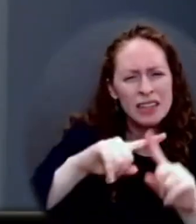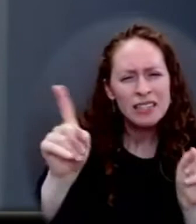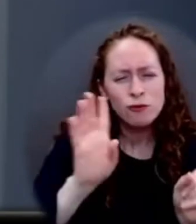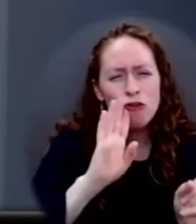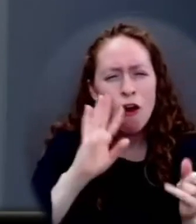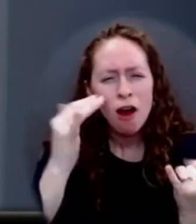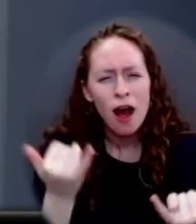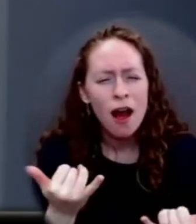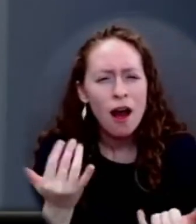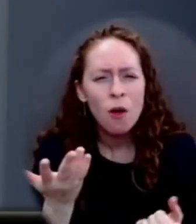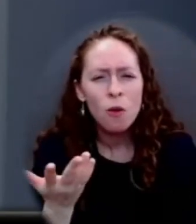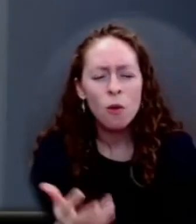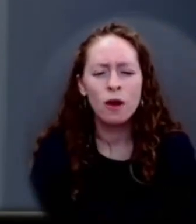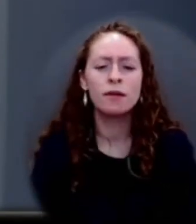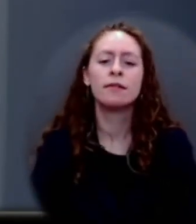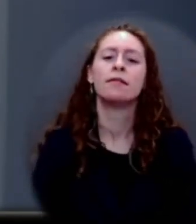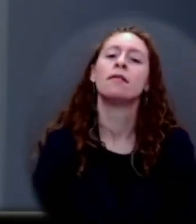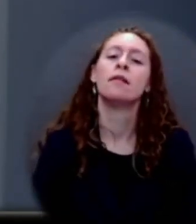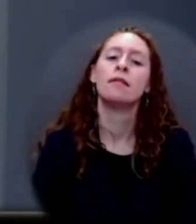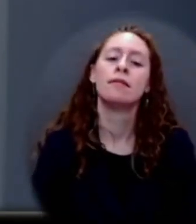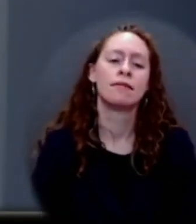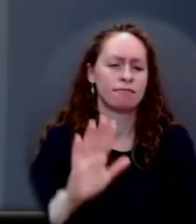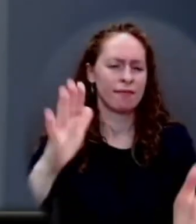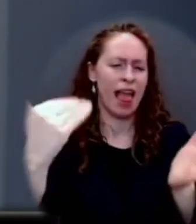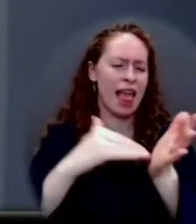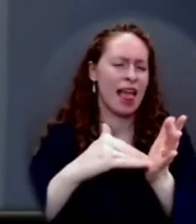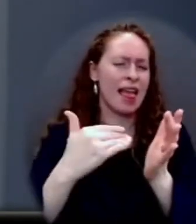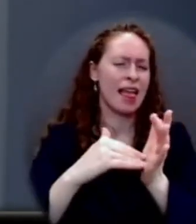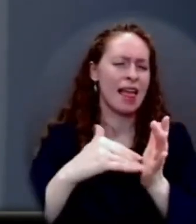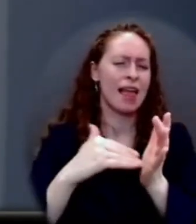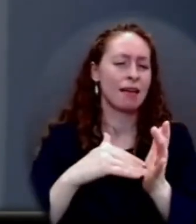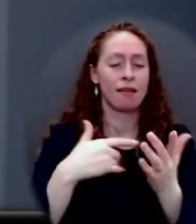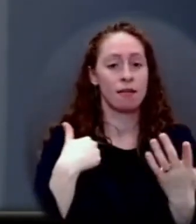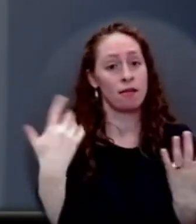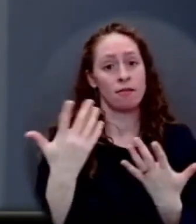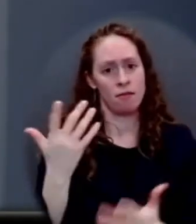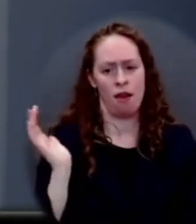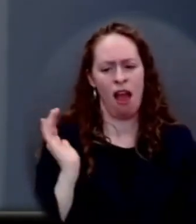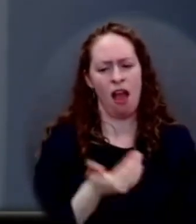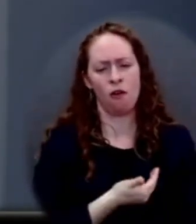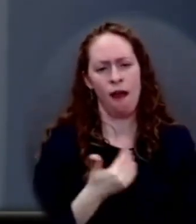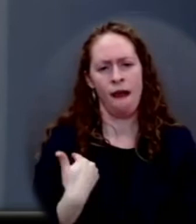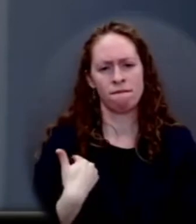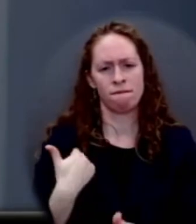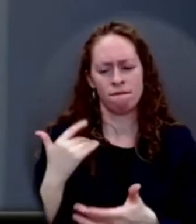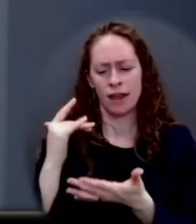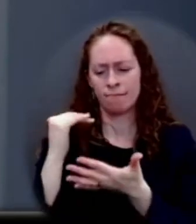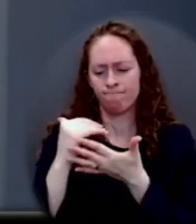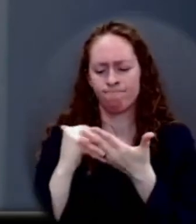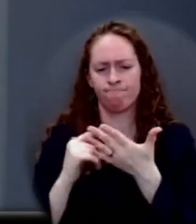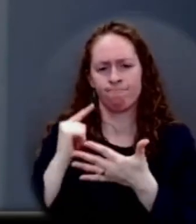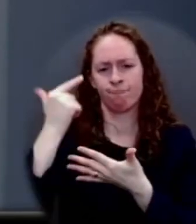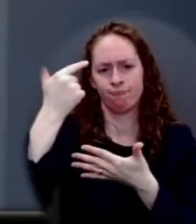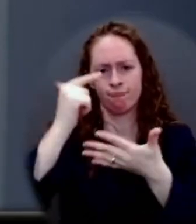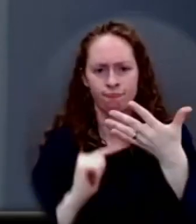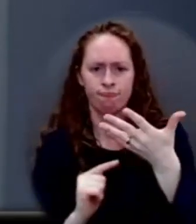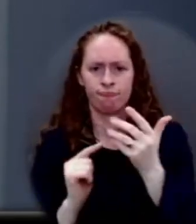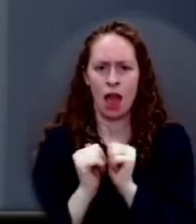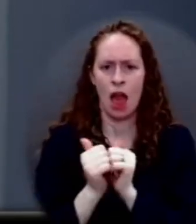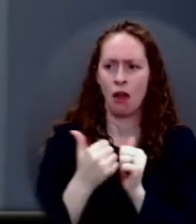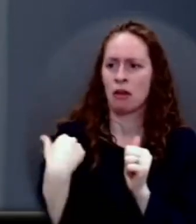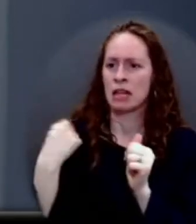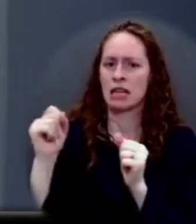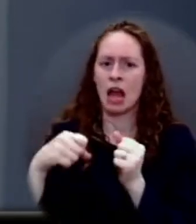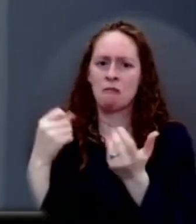on our own, right? We have taken steps in coordination with other countries around the world. And our